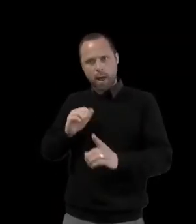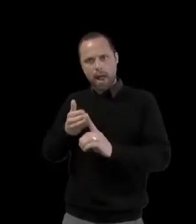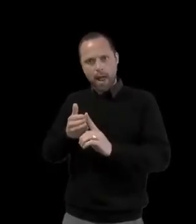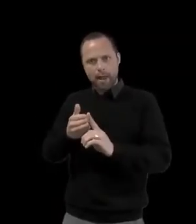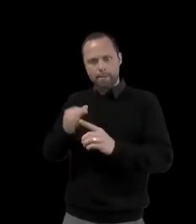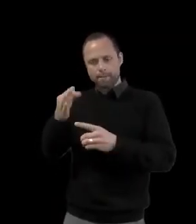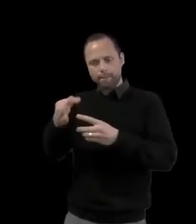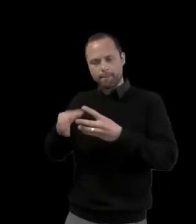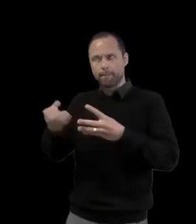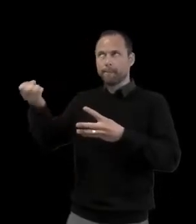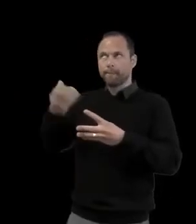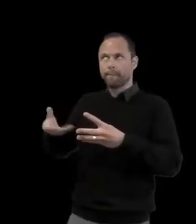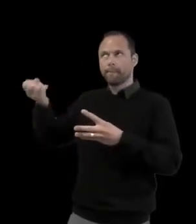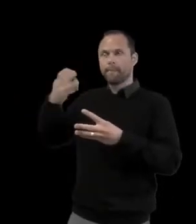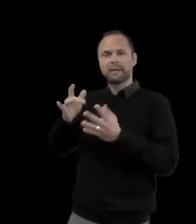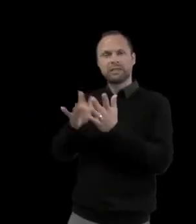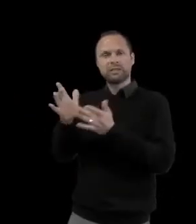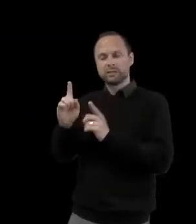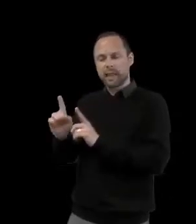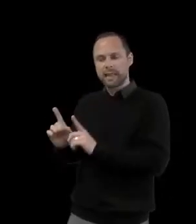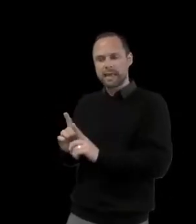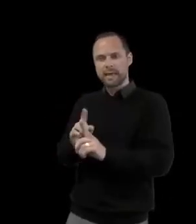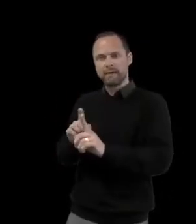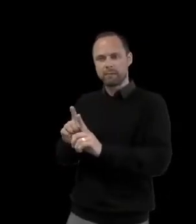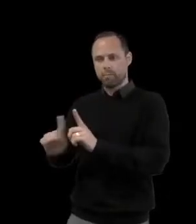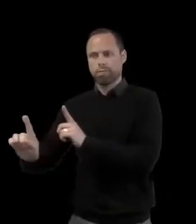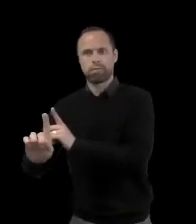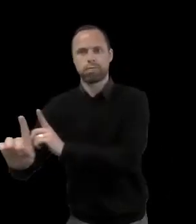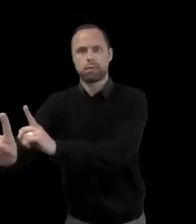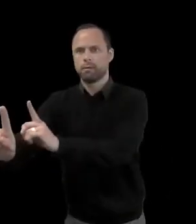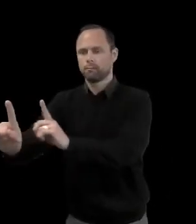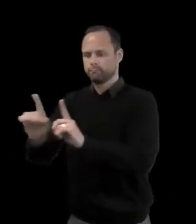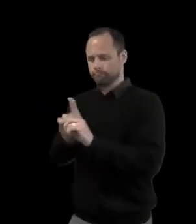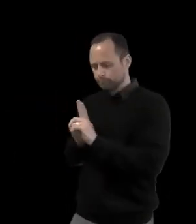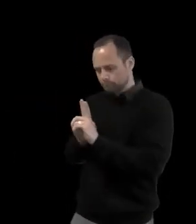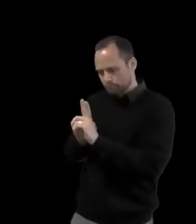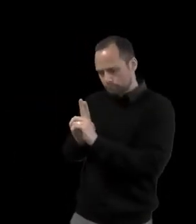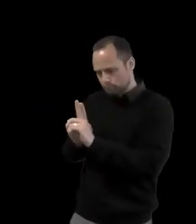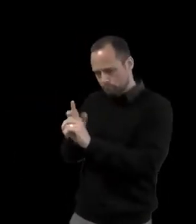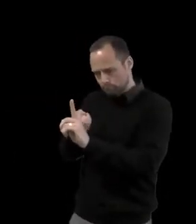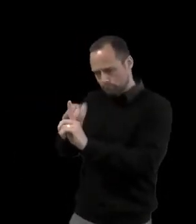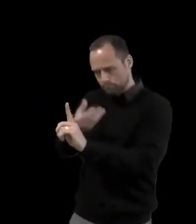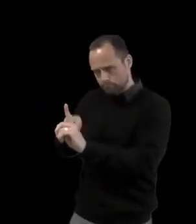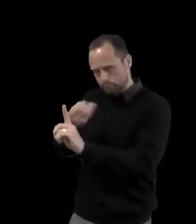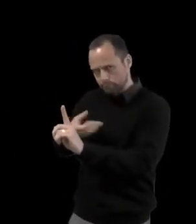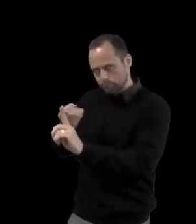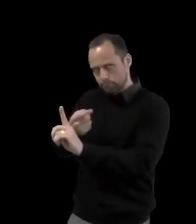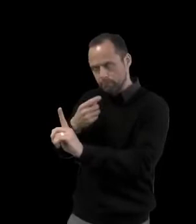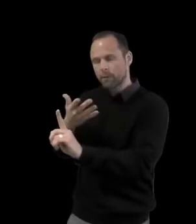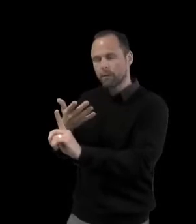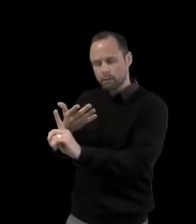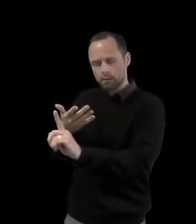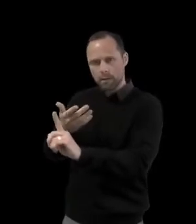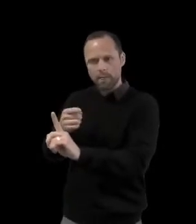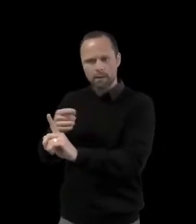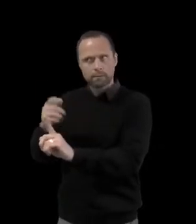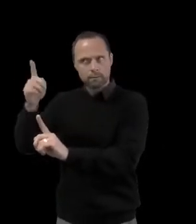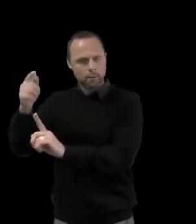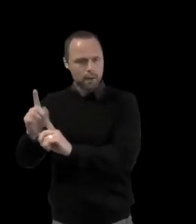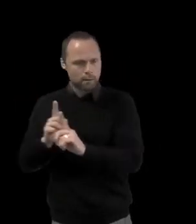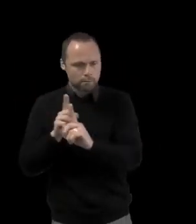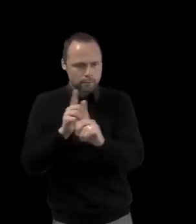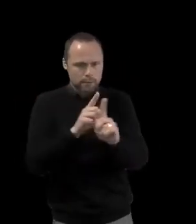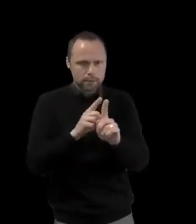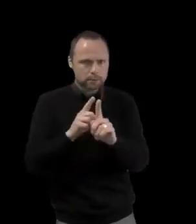me day to day. And it's not always in the massive things that, you know, we see quite at work. It's in the small interactions. It's in the one-to-one